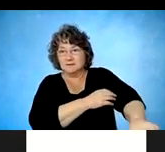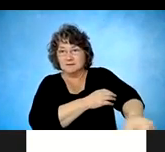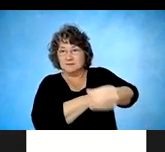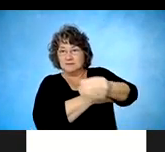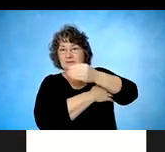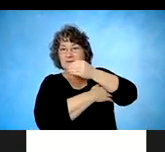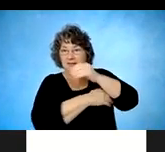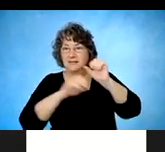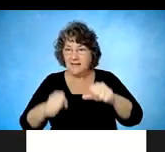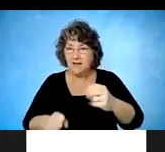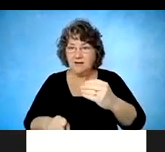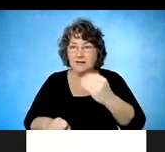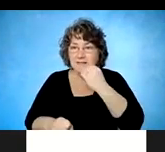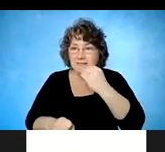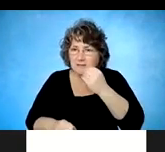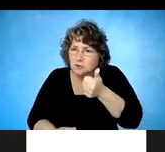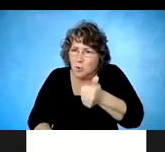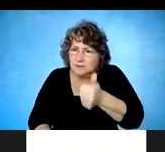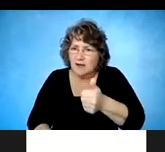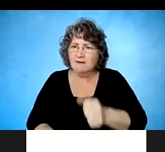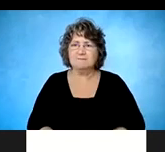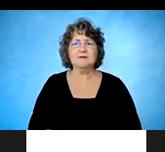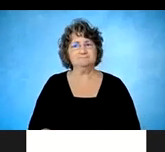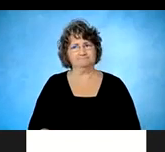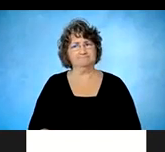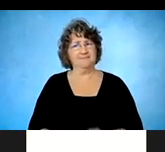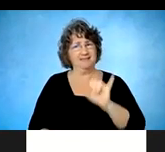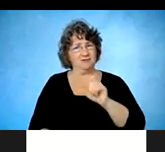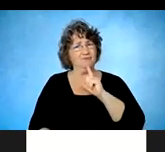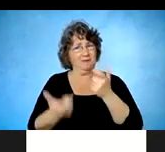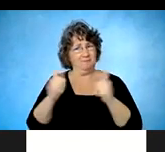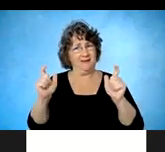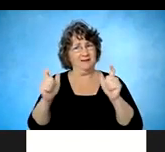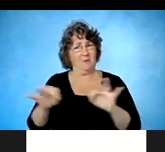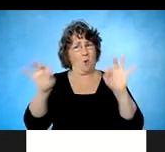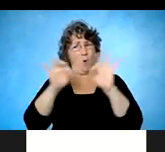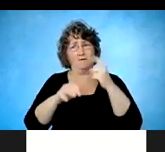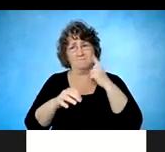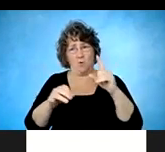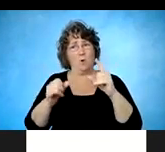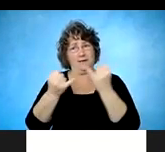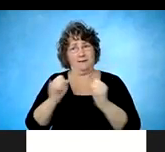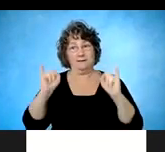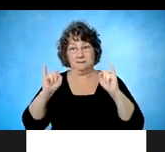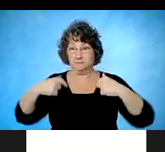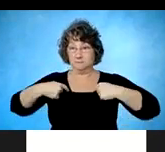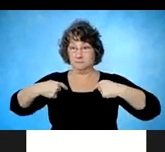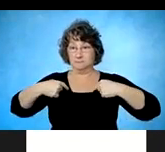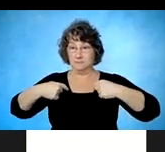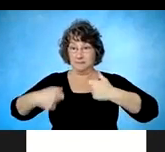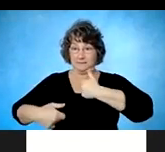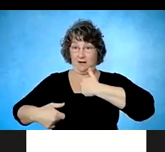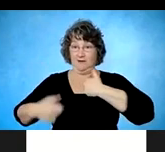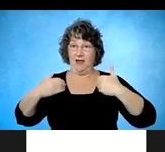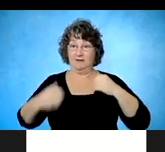another huge step in independence, you know, as a person with spinal cord injury, I at first couldn't move my arms. When I